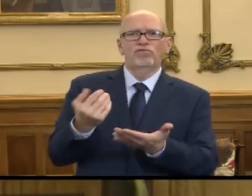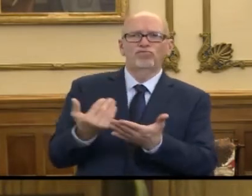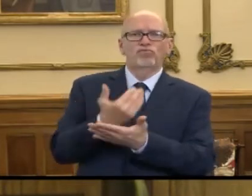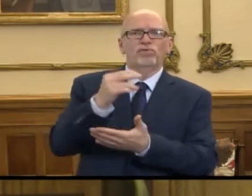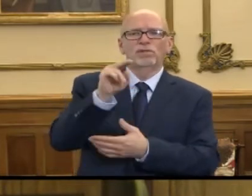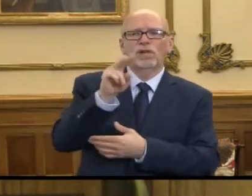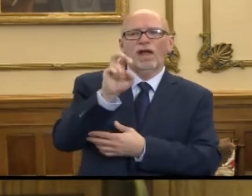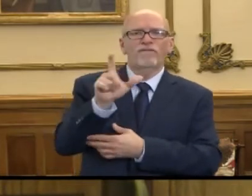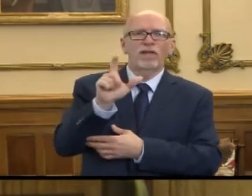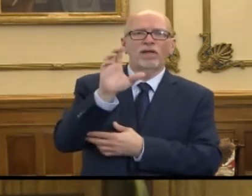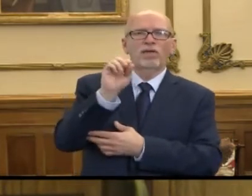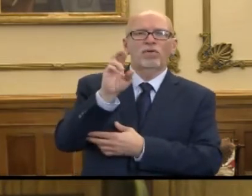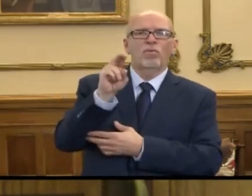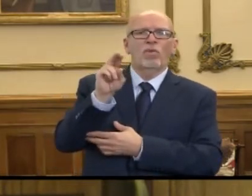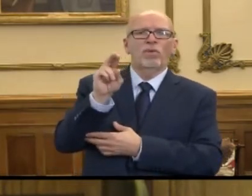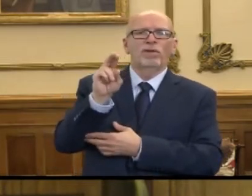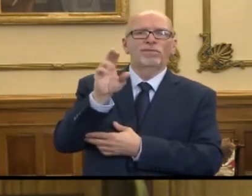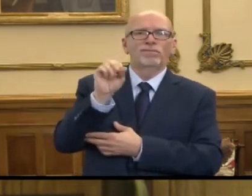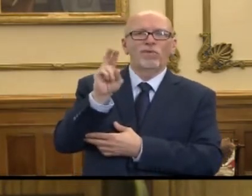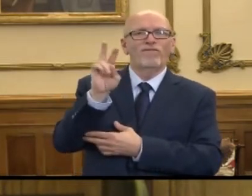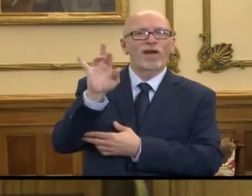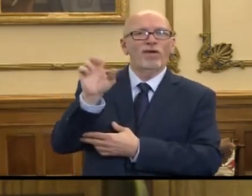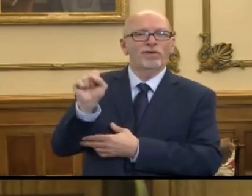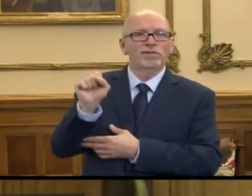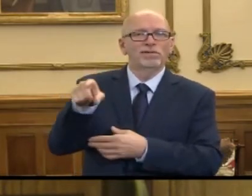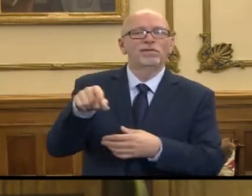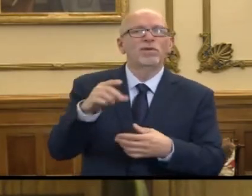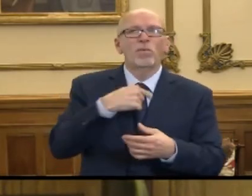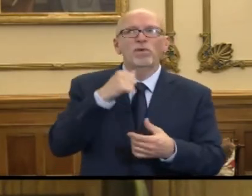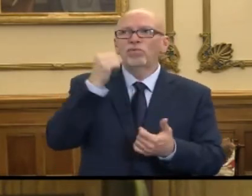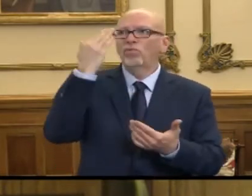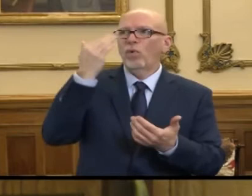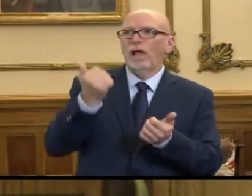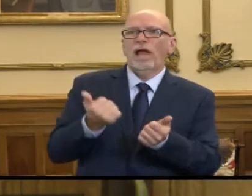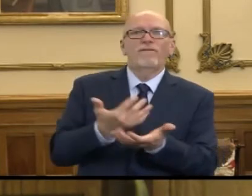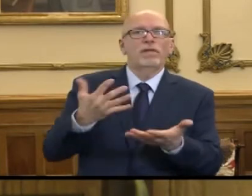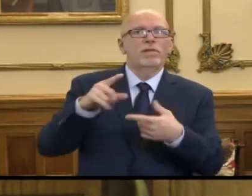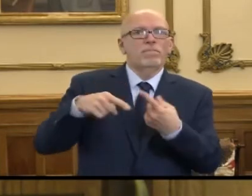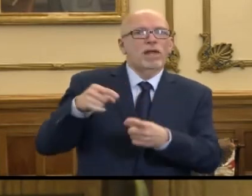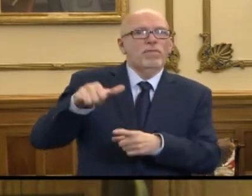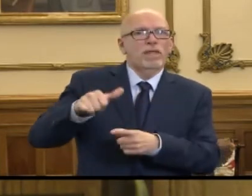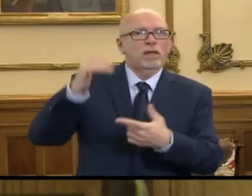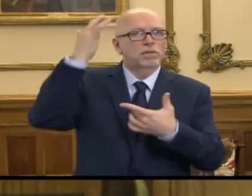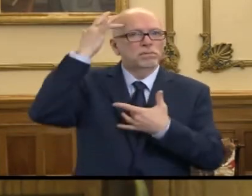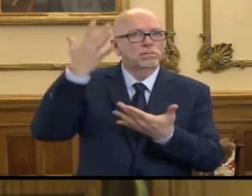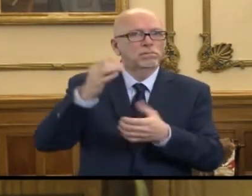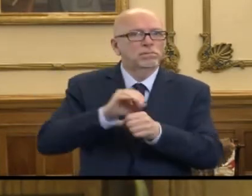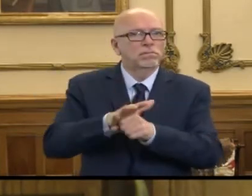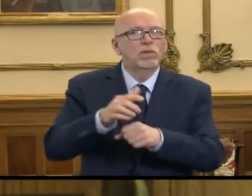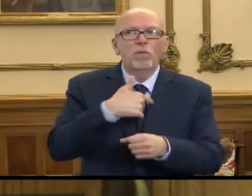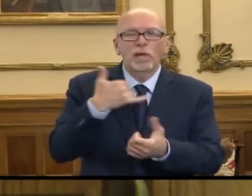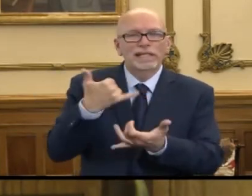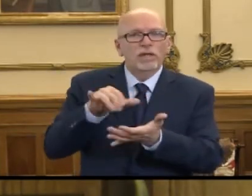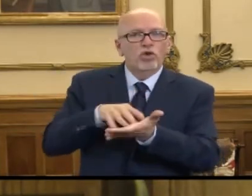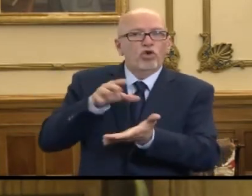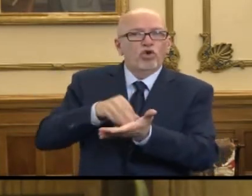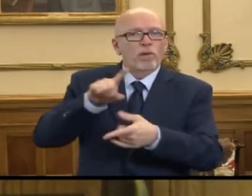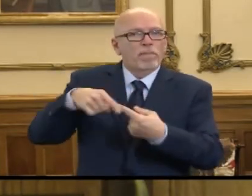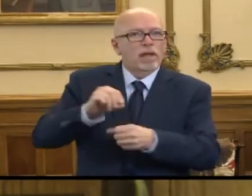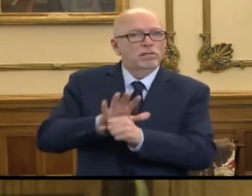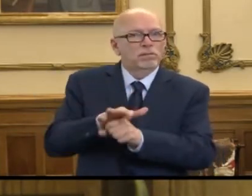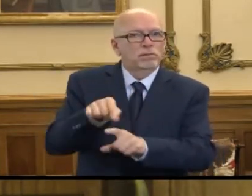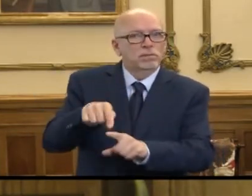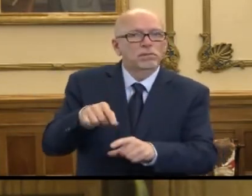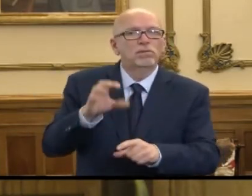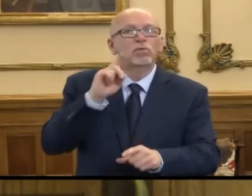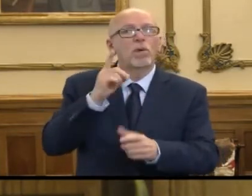Corona SARS-CoV-2 virus. And so we don't know everything about this virus to start with. We're learning more and more about it. So part of